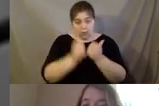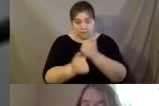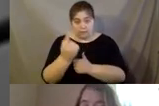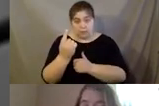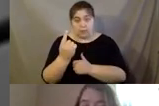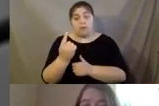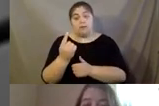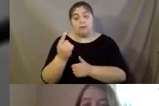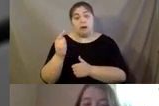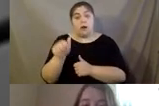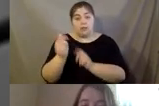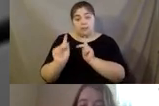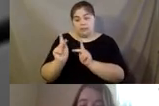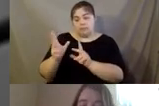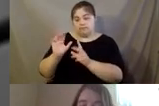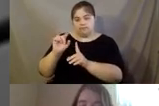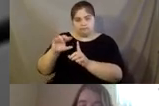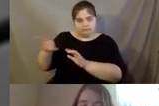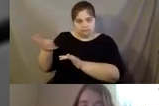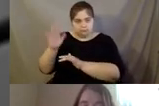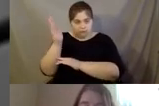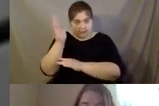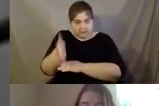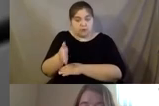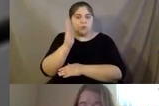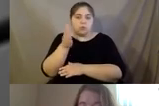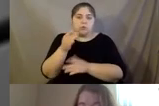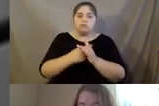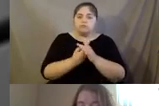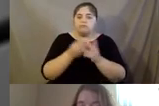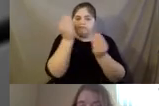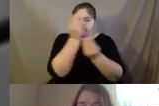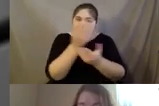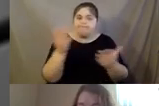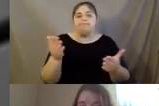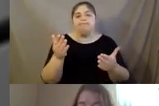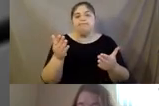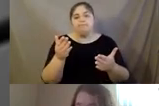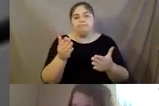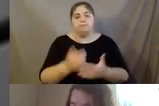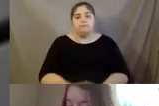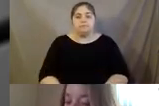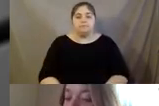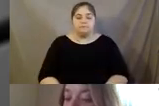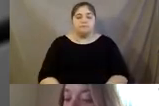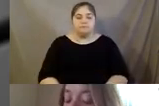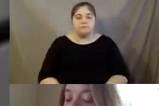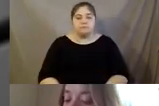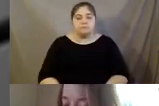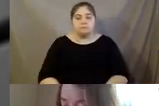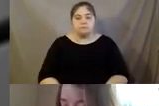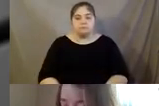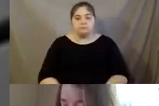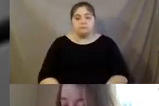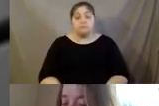co-facilitators today are going to jump in and start to kind of fill in some of these gaps that need to be addressed. So for